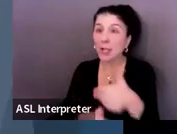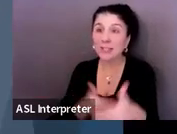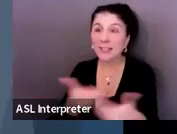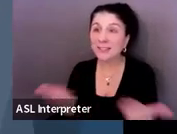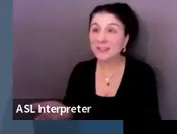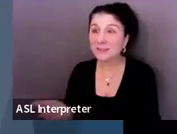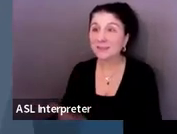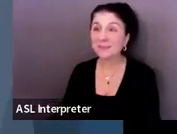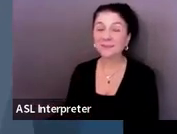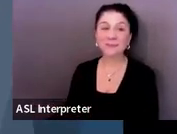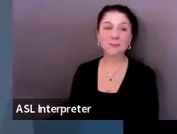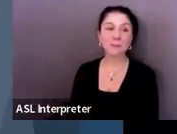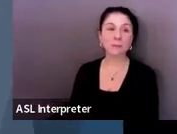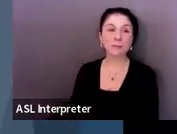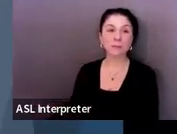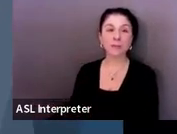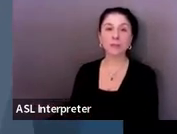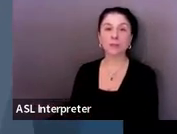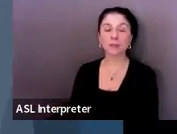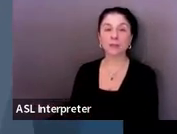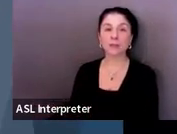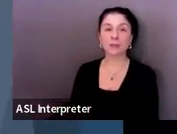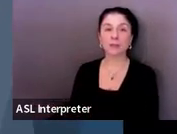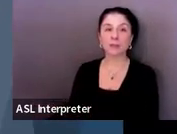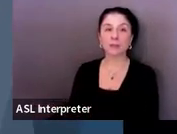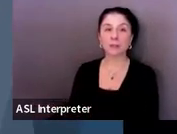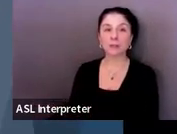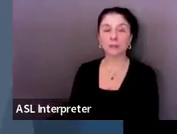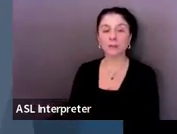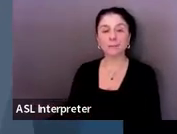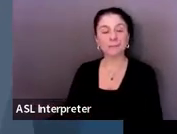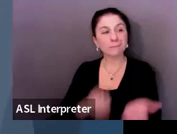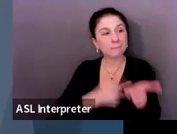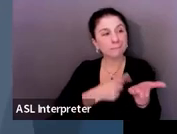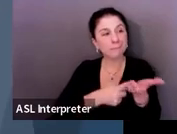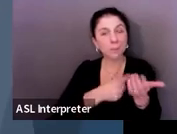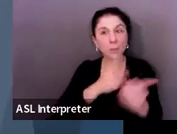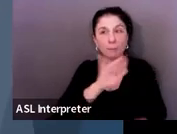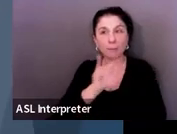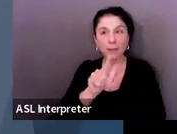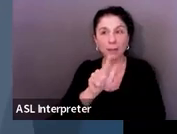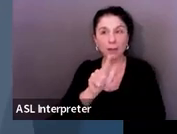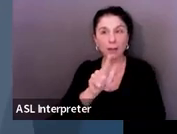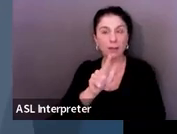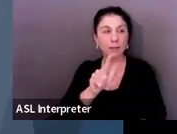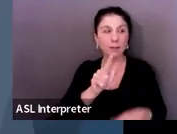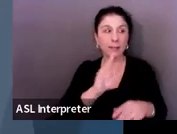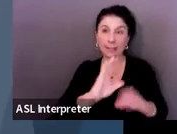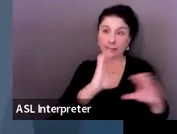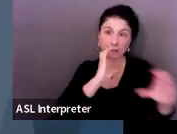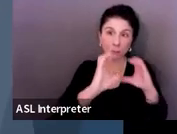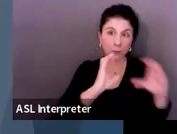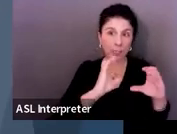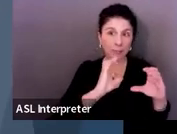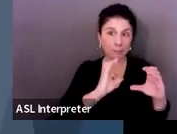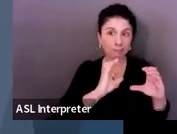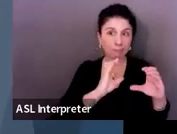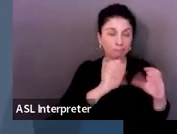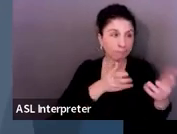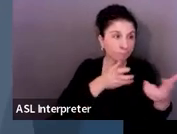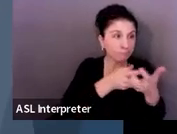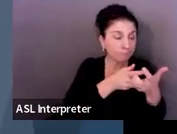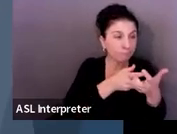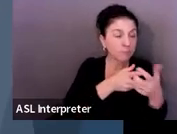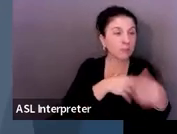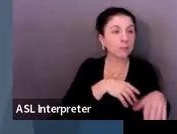what, you know, and try to get Bill's input through whatever means of communication he has. And